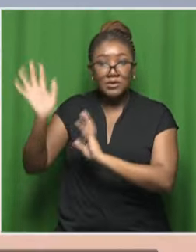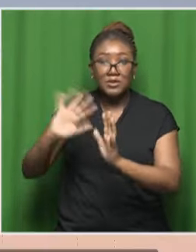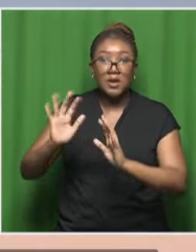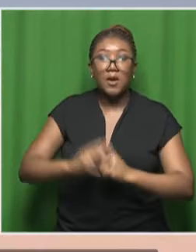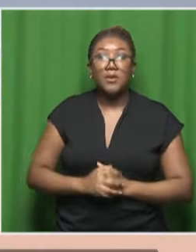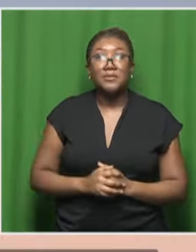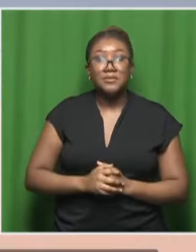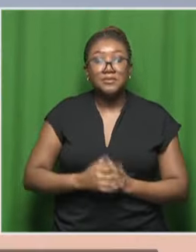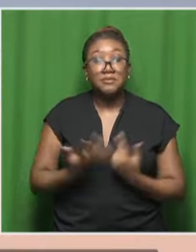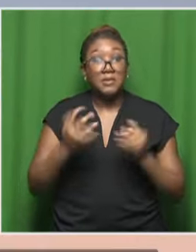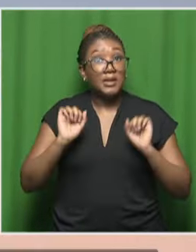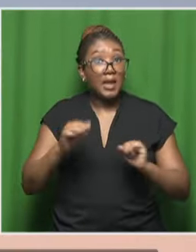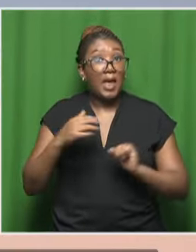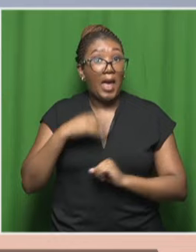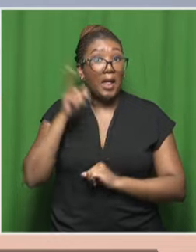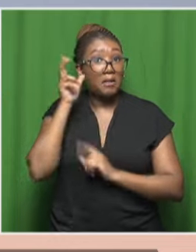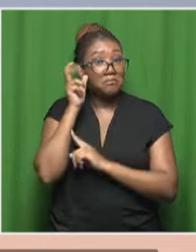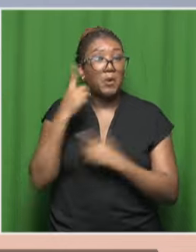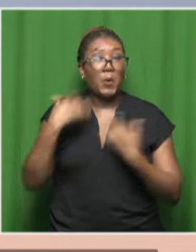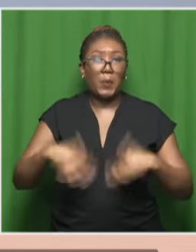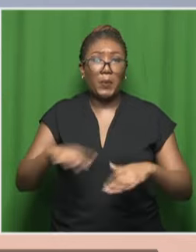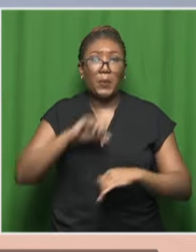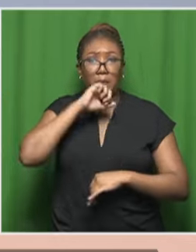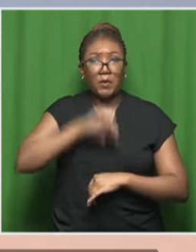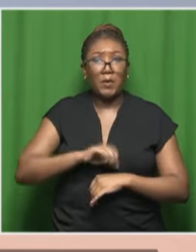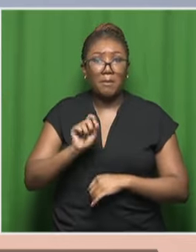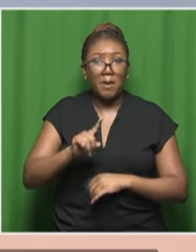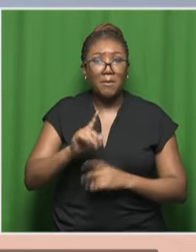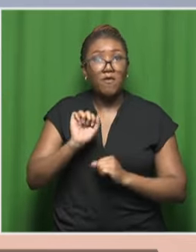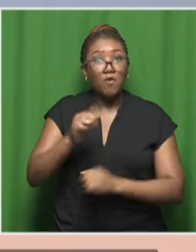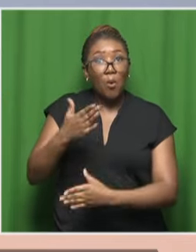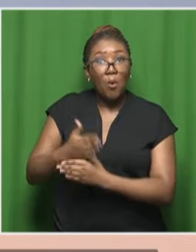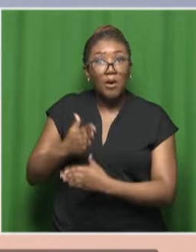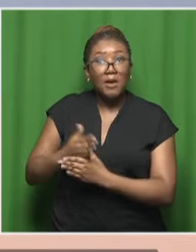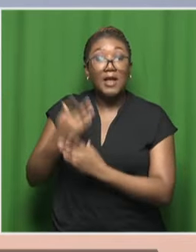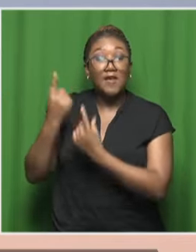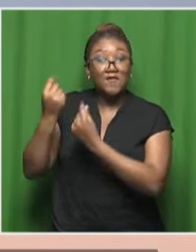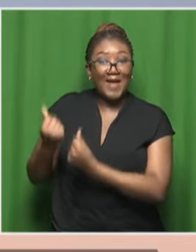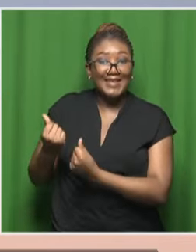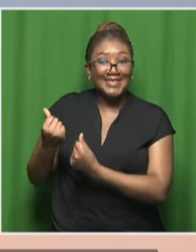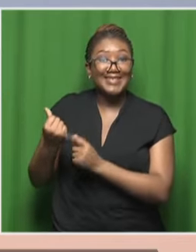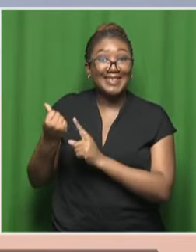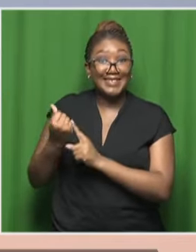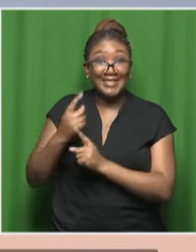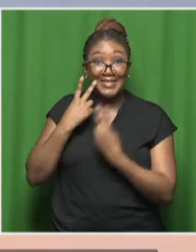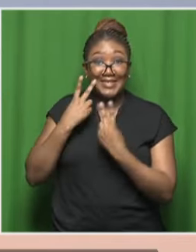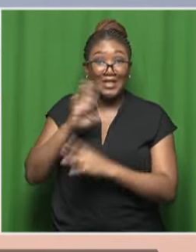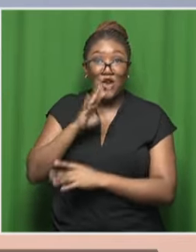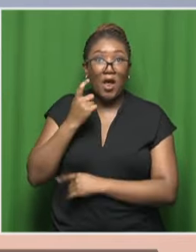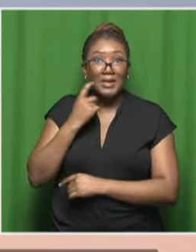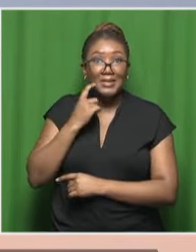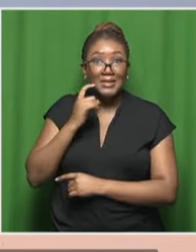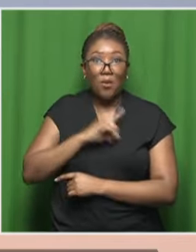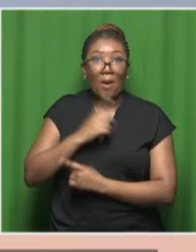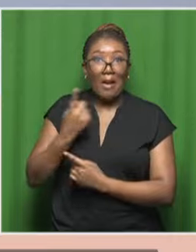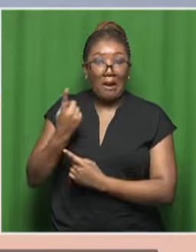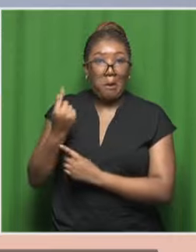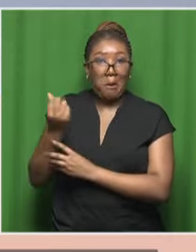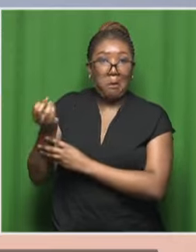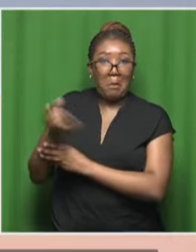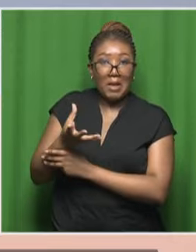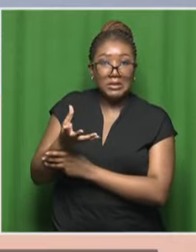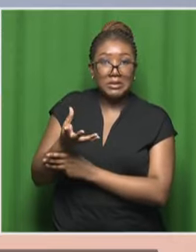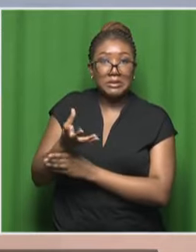I love hearing that. But when we speak about the work that you do, surely from a financial point of view, it's not easy. So, speak to me about